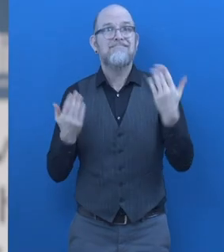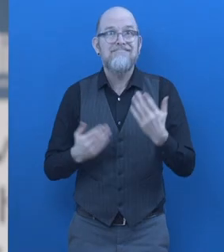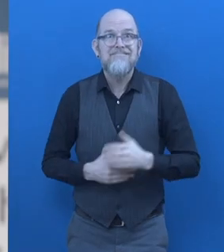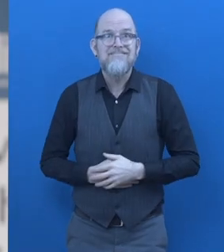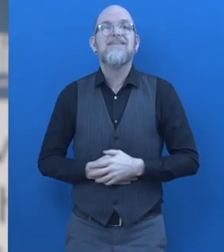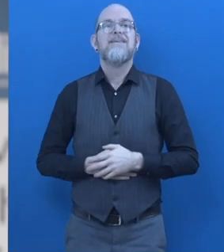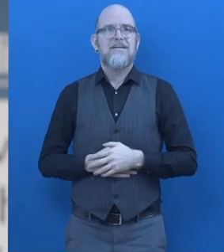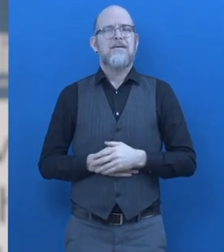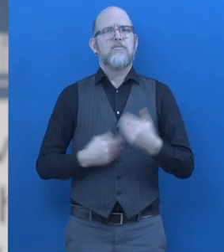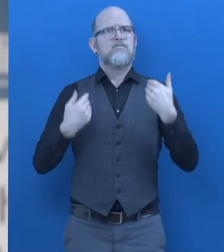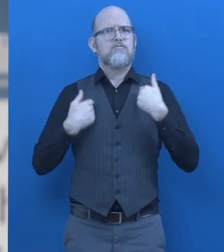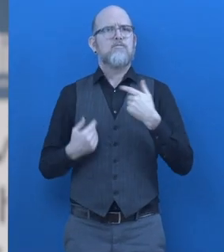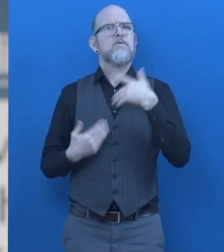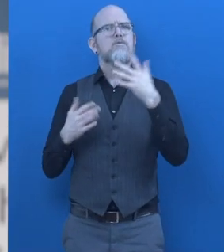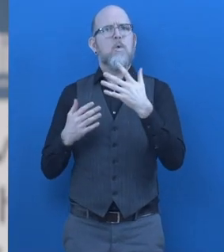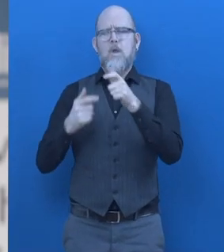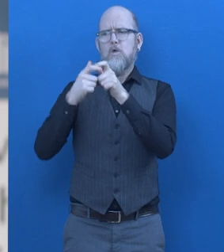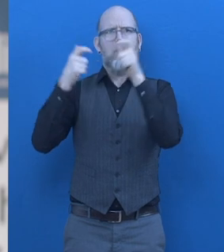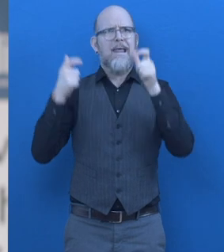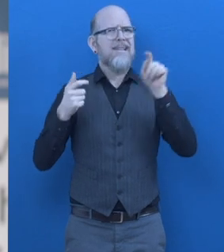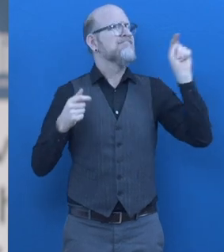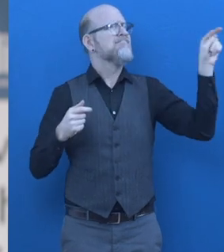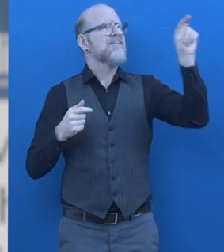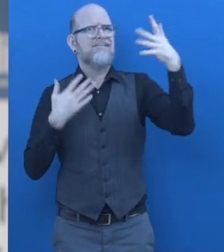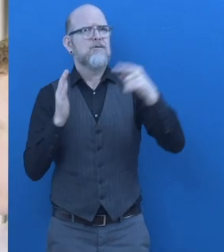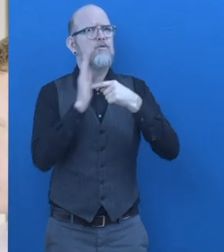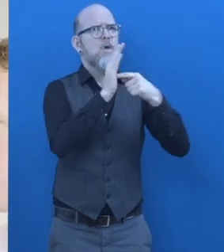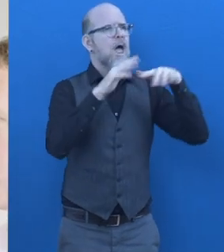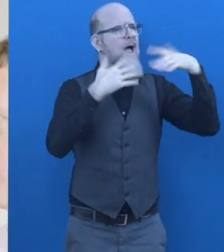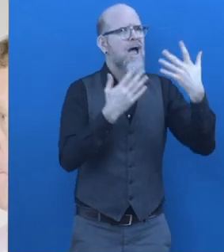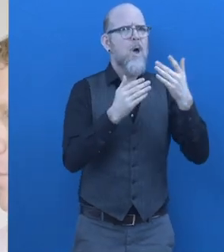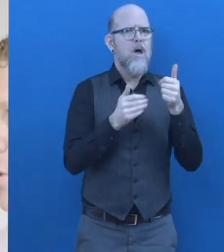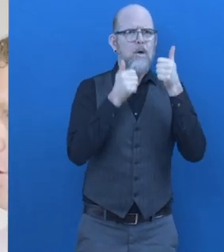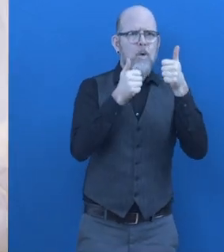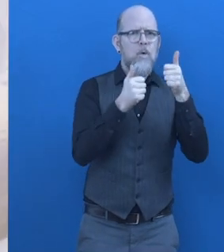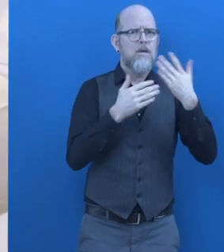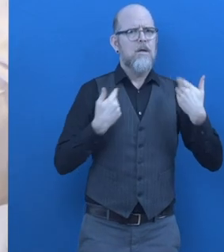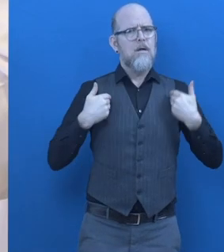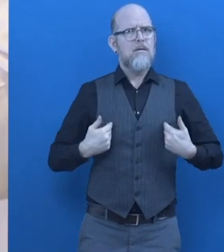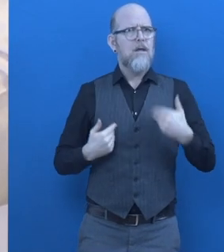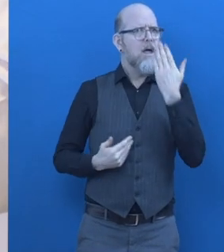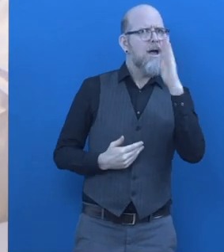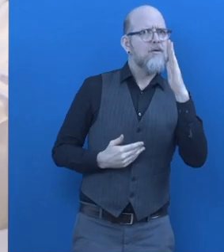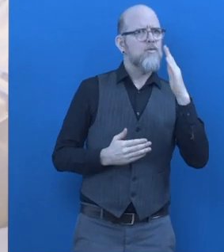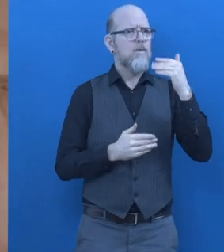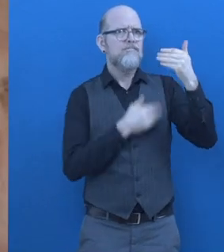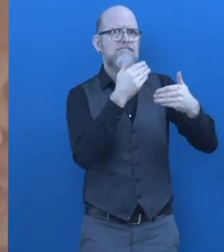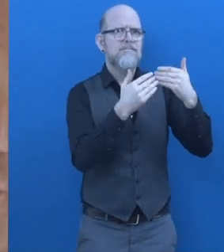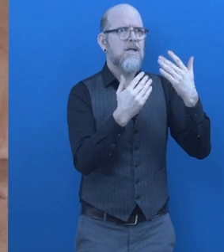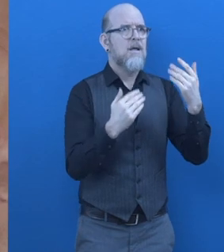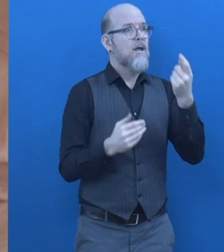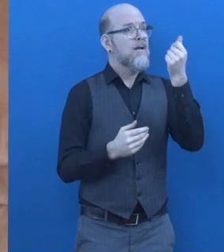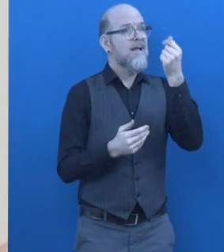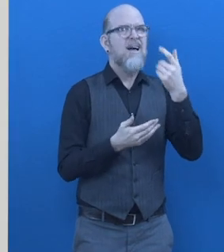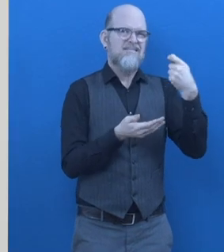MicroLink has proven to the employers that doing the right thing is beneficial to them financially and it also